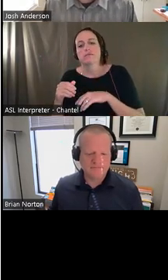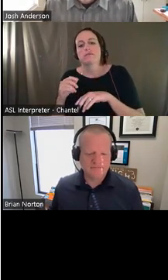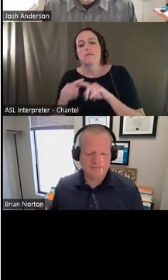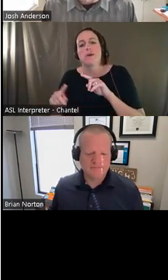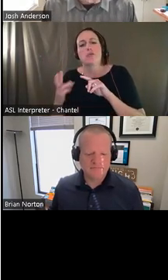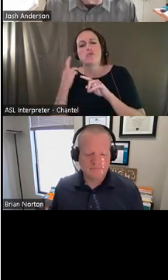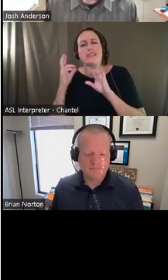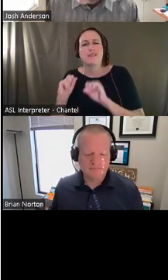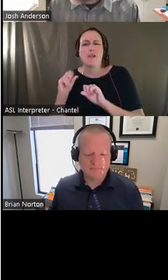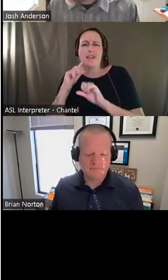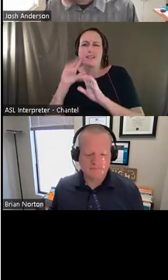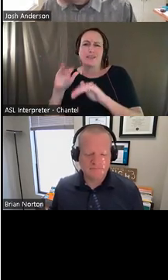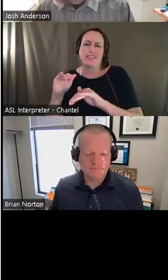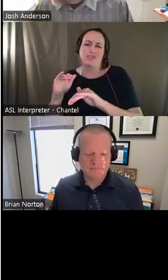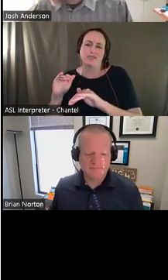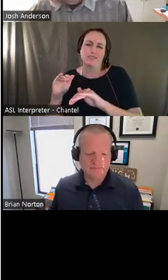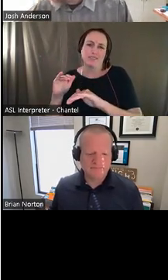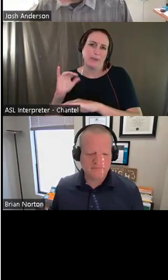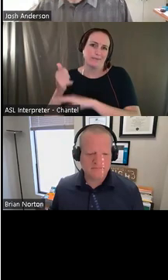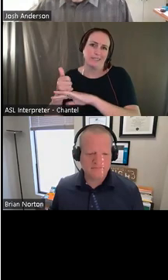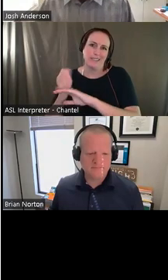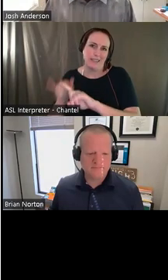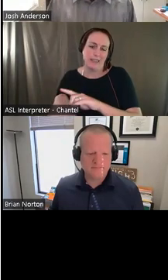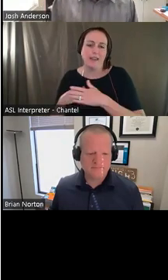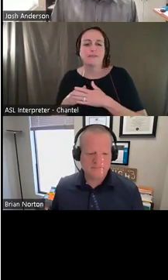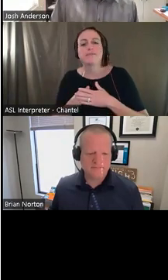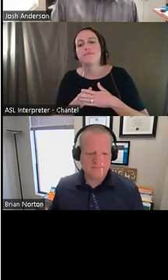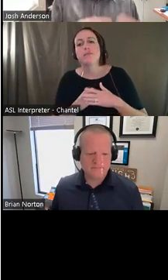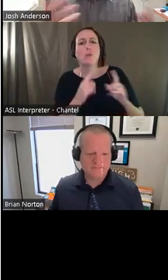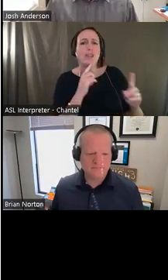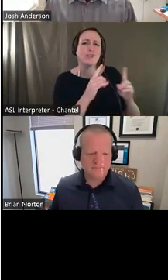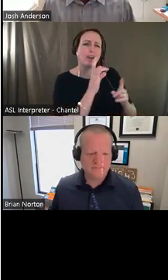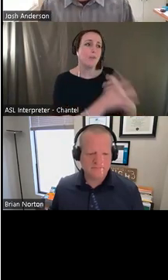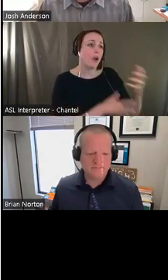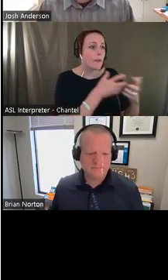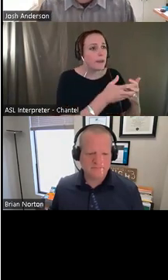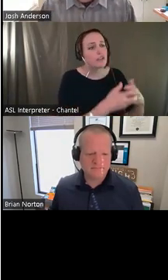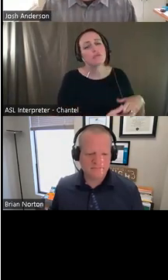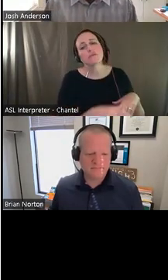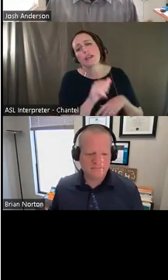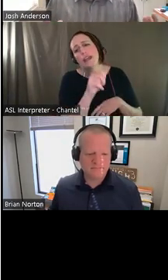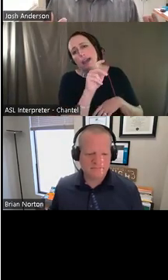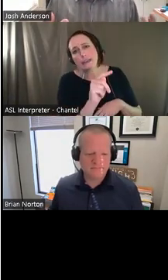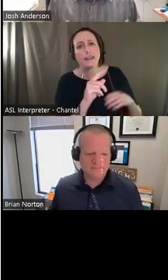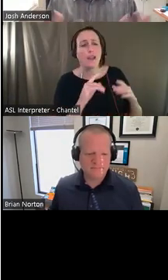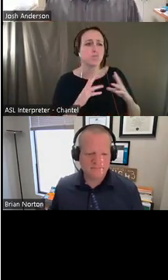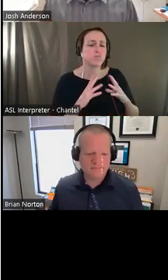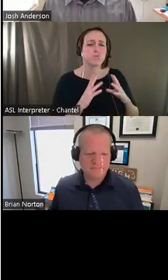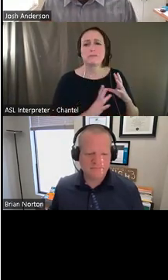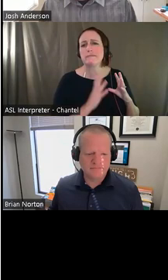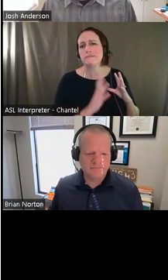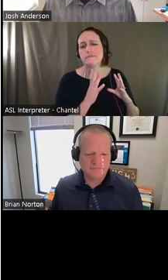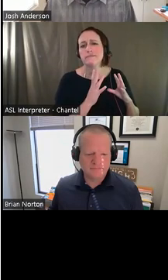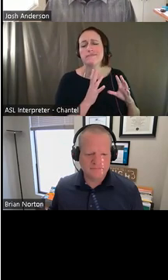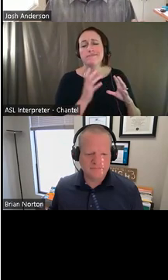We will talk about accommodations all day. Uh, we'll talk about assistive technology and all the amazing things that it's able to do. It can't do